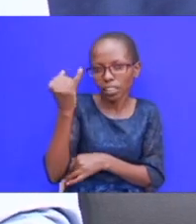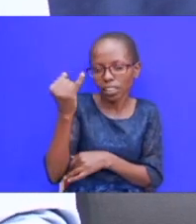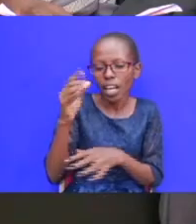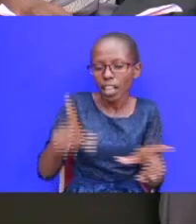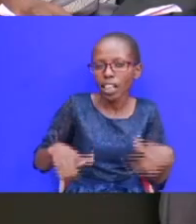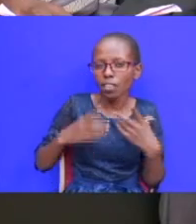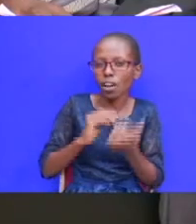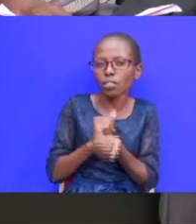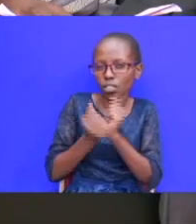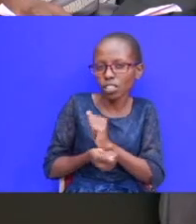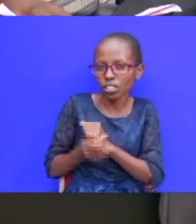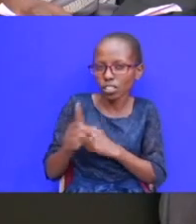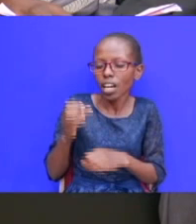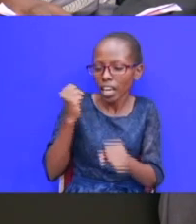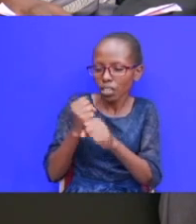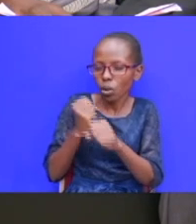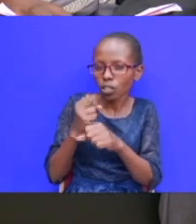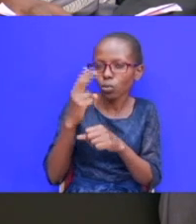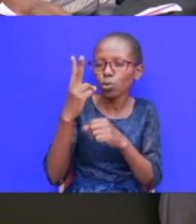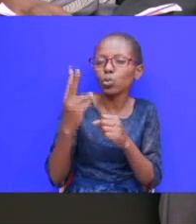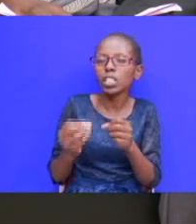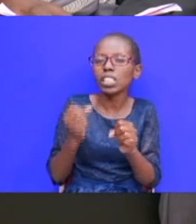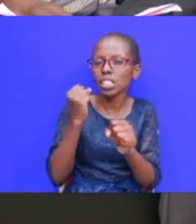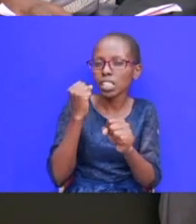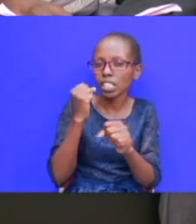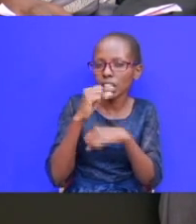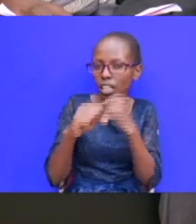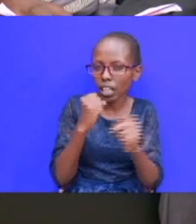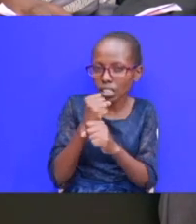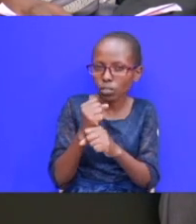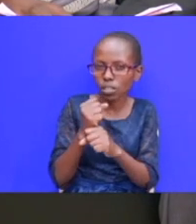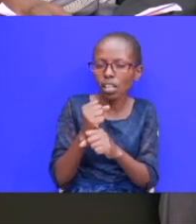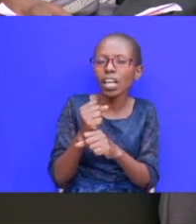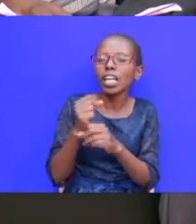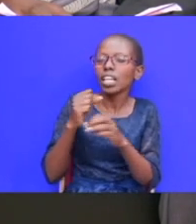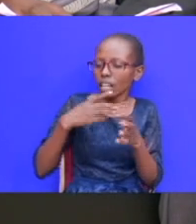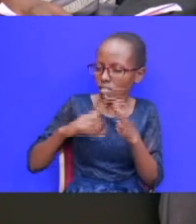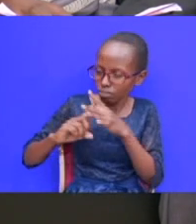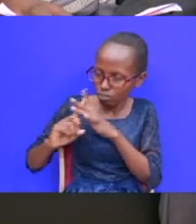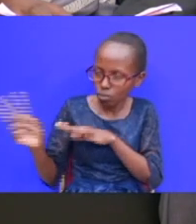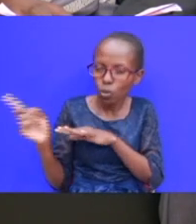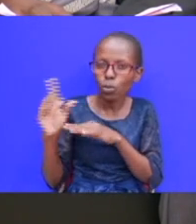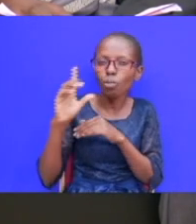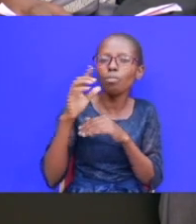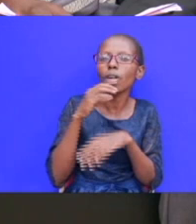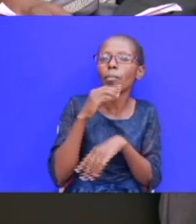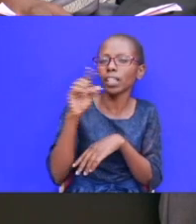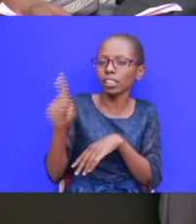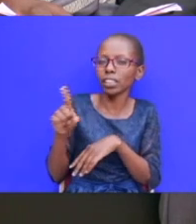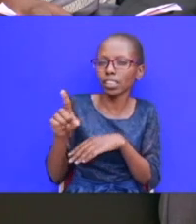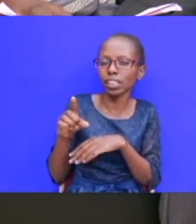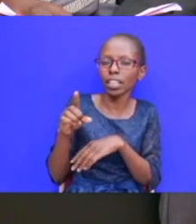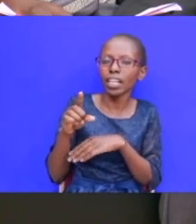changed he's worked for seven 20 years for leban he's run away from laban um again you find that